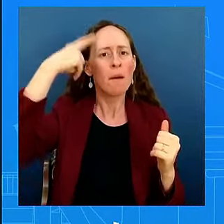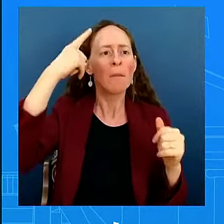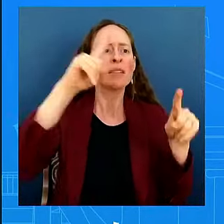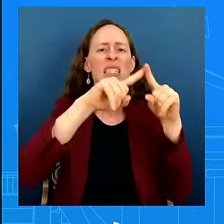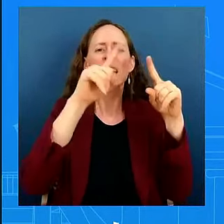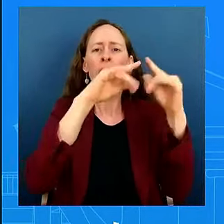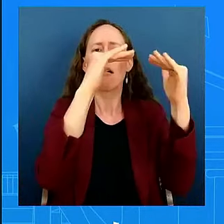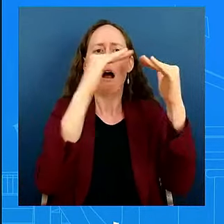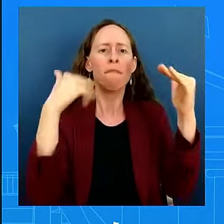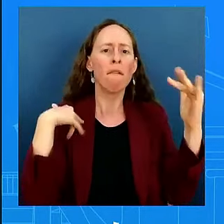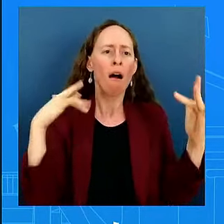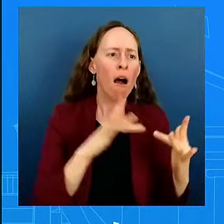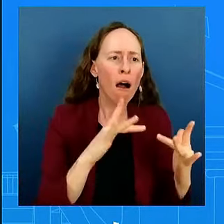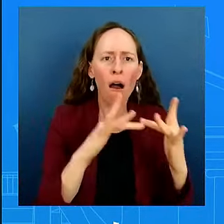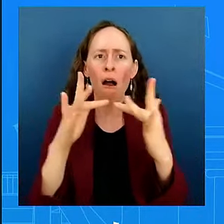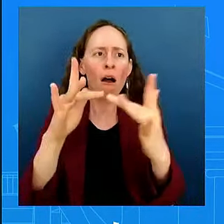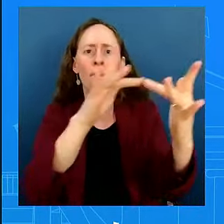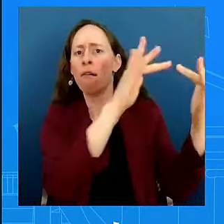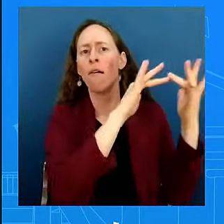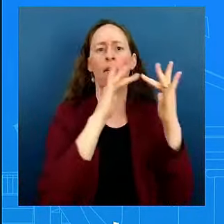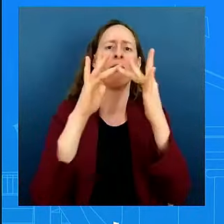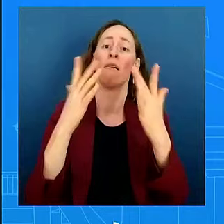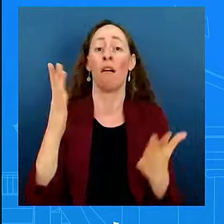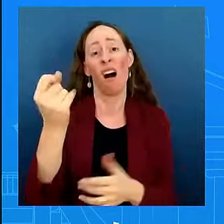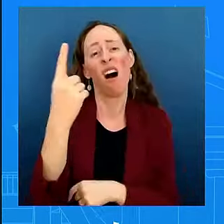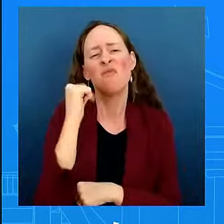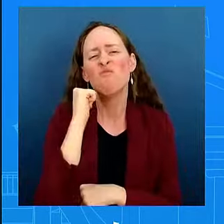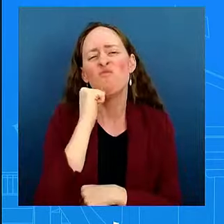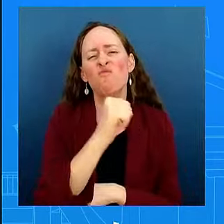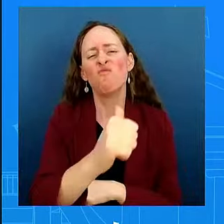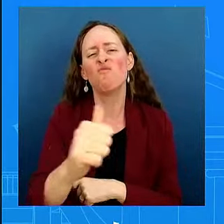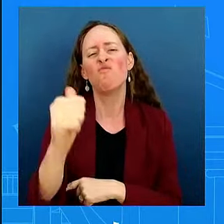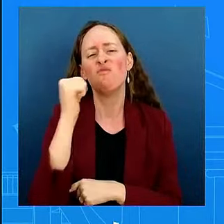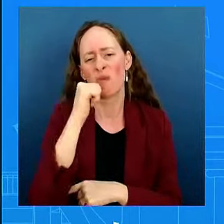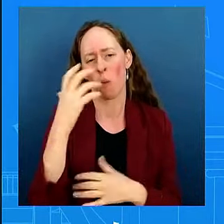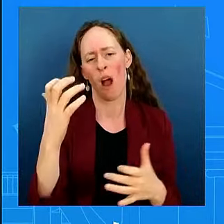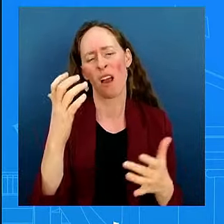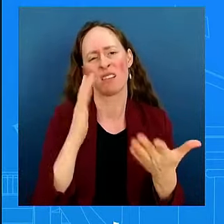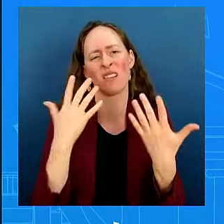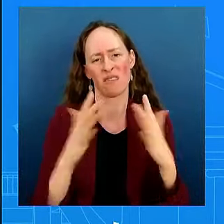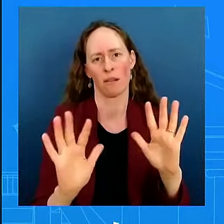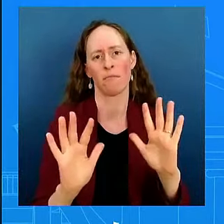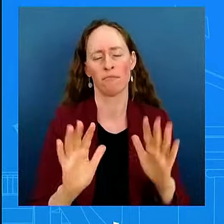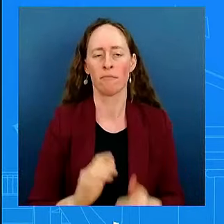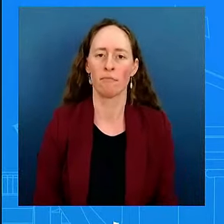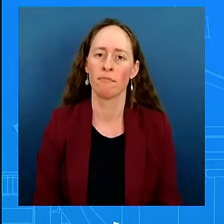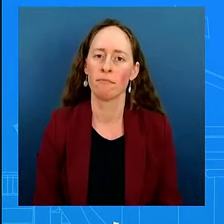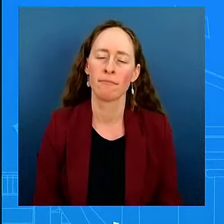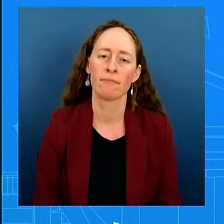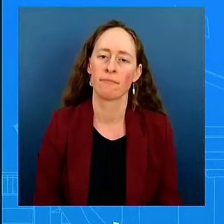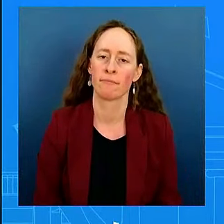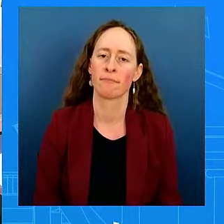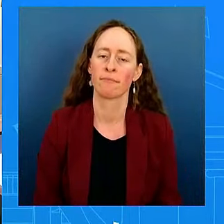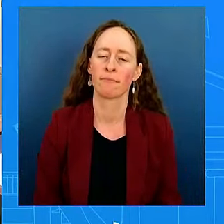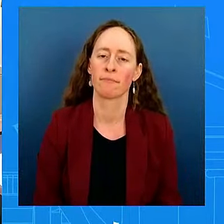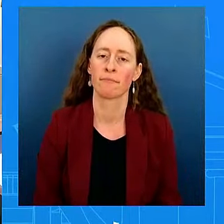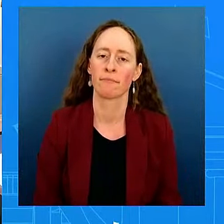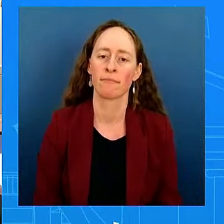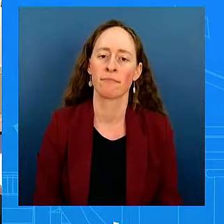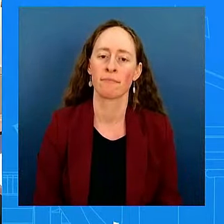a daily basis, because we want to get this done. We want to get this done. You referenced the president's statement over